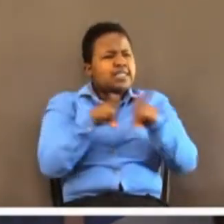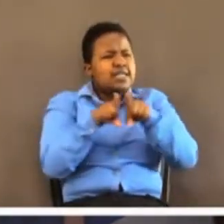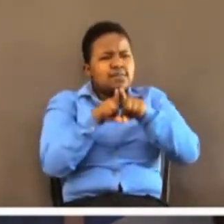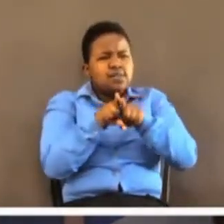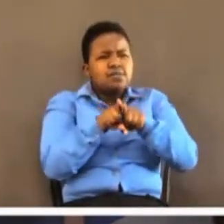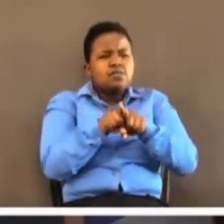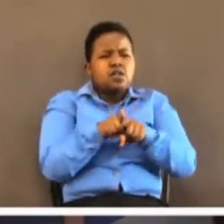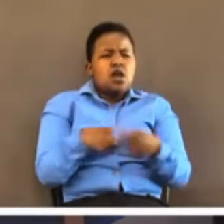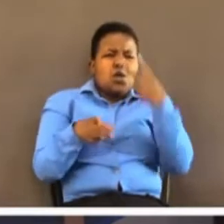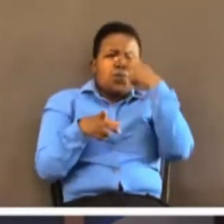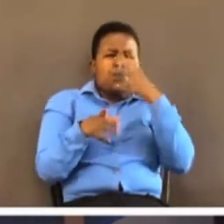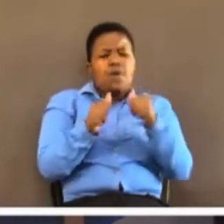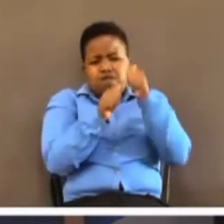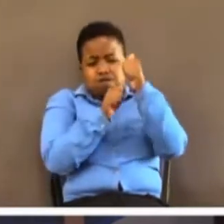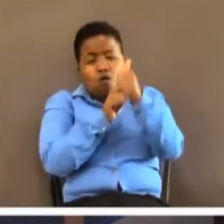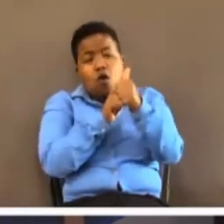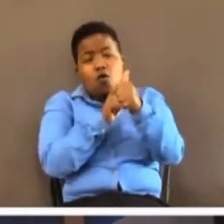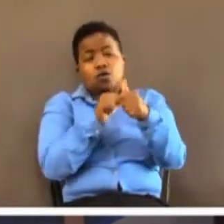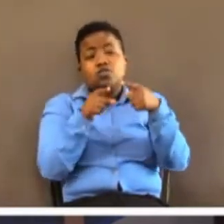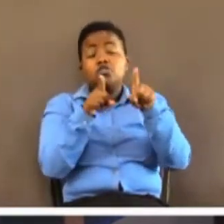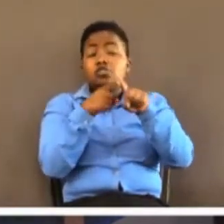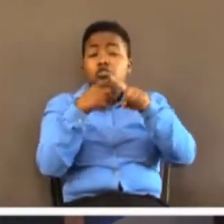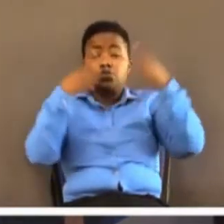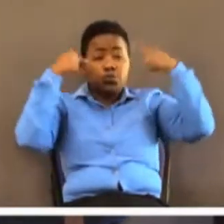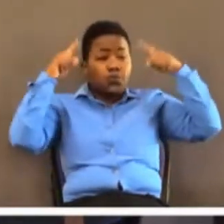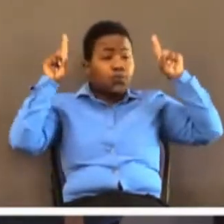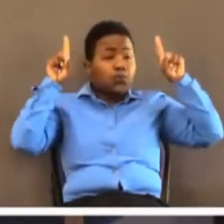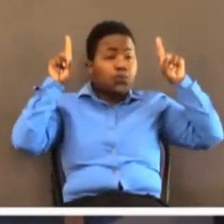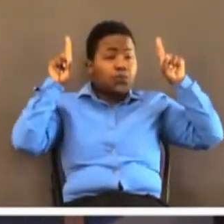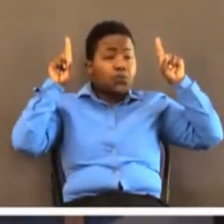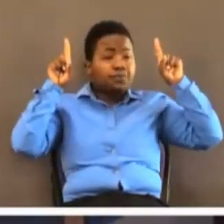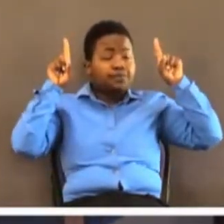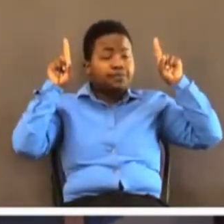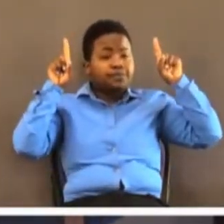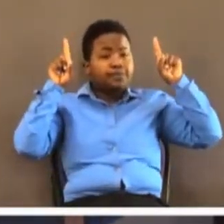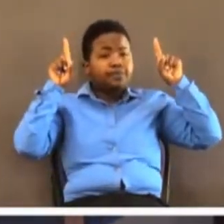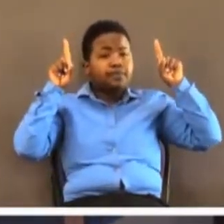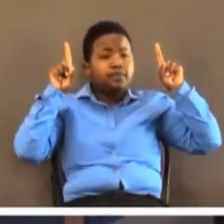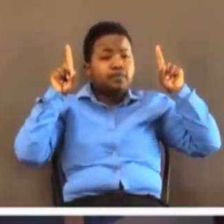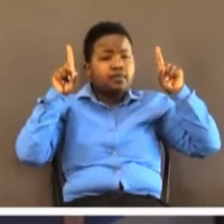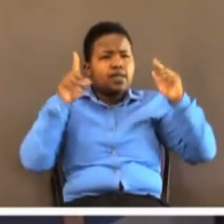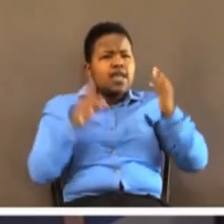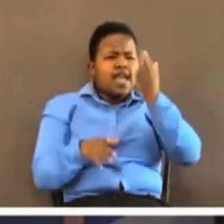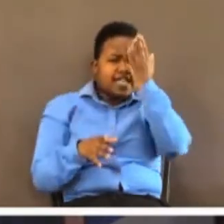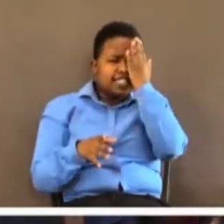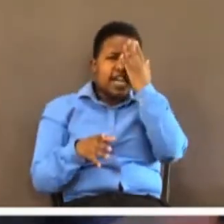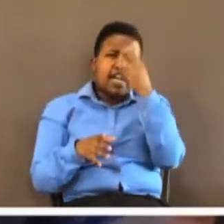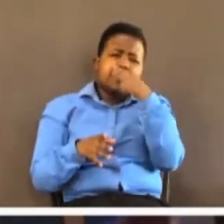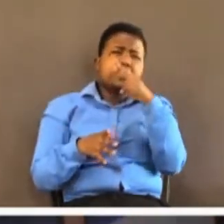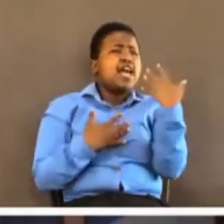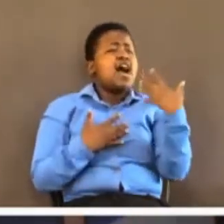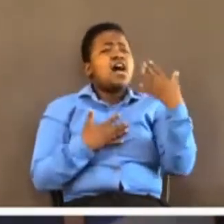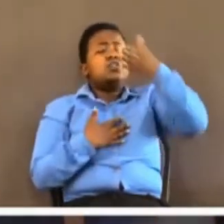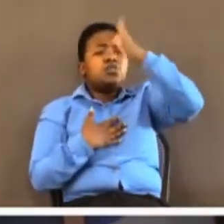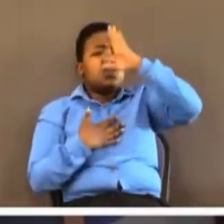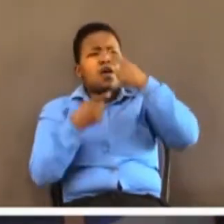victory based on what God had done. So it was not a desperate situation like the Israelites. They had seen the heart of God, yet at this point,